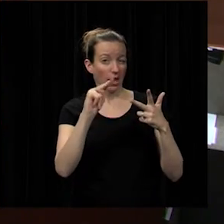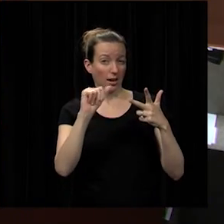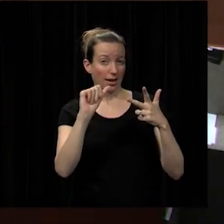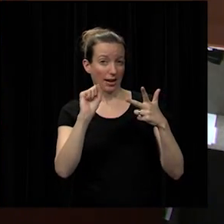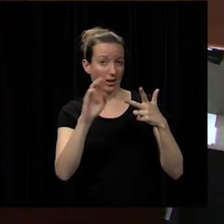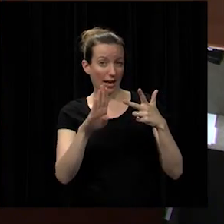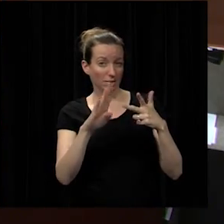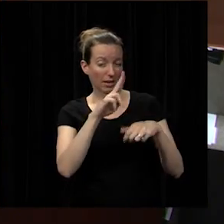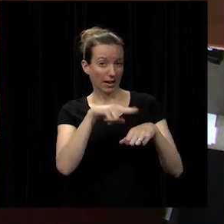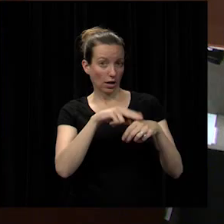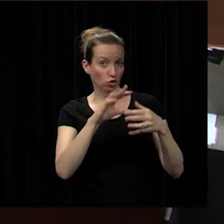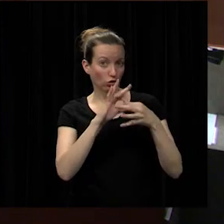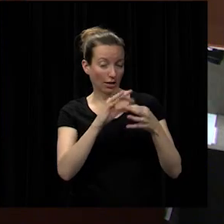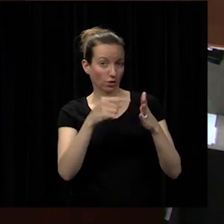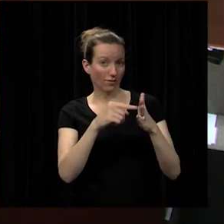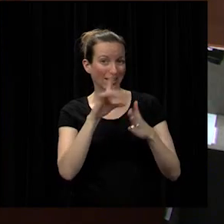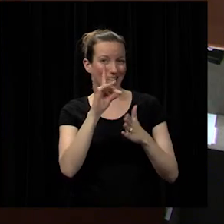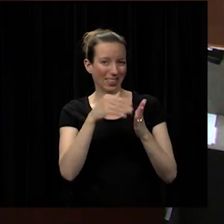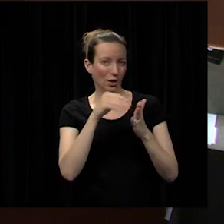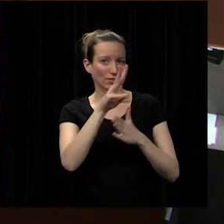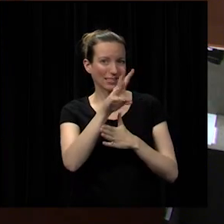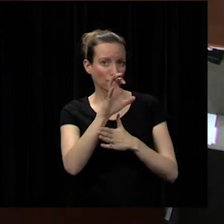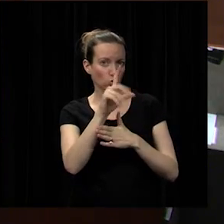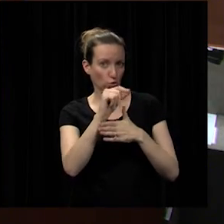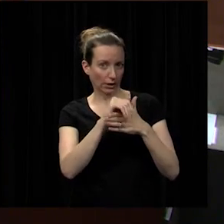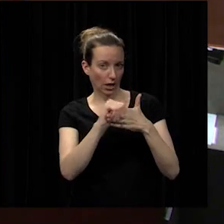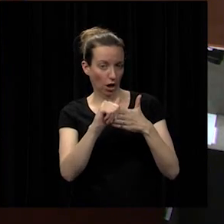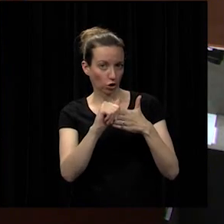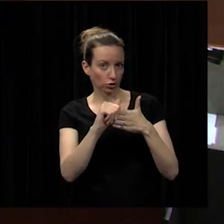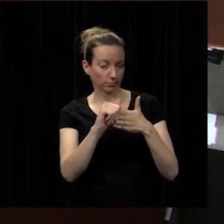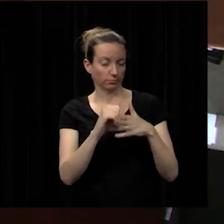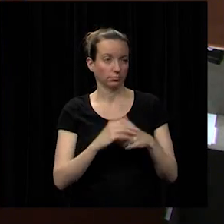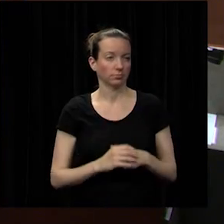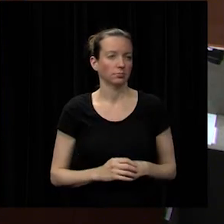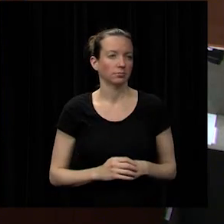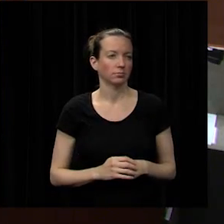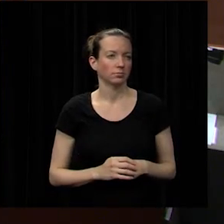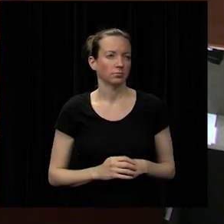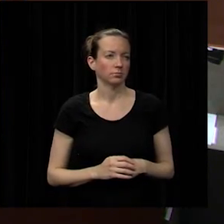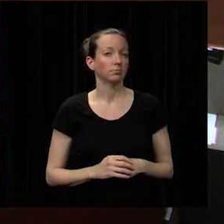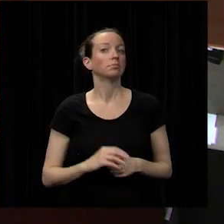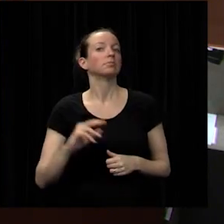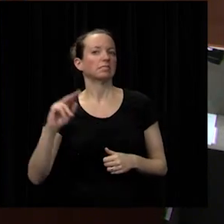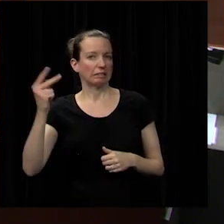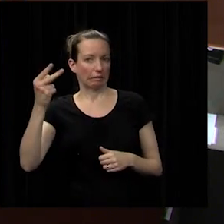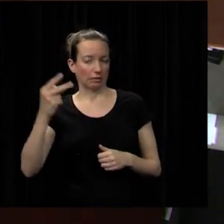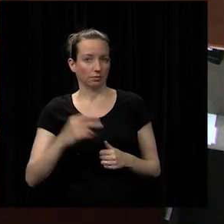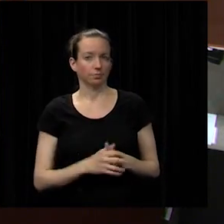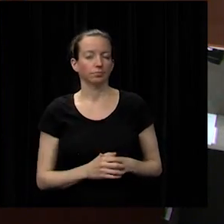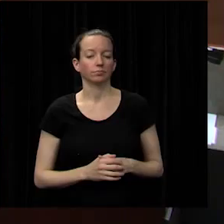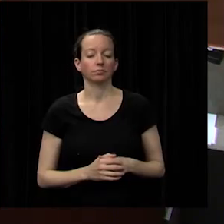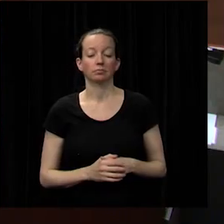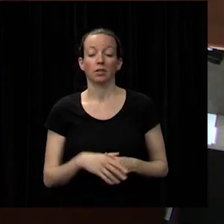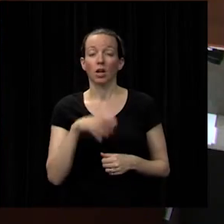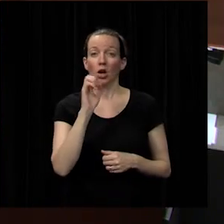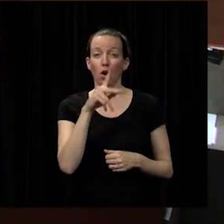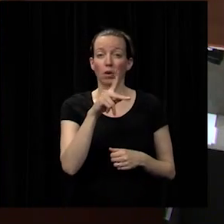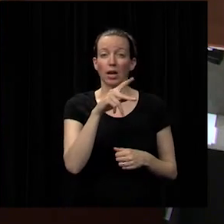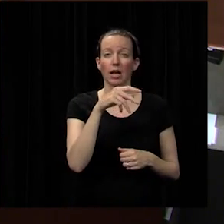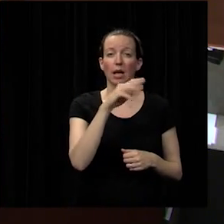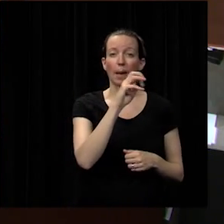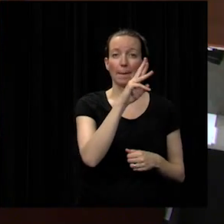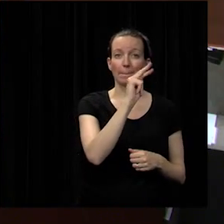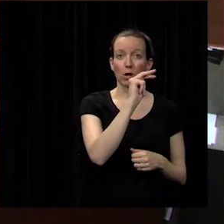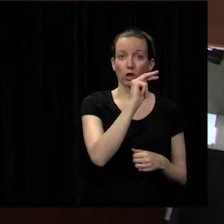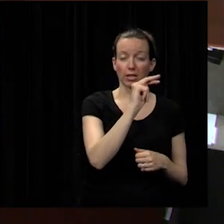connection fees of 8 620 as presented second all right i have a motion by ms